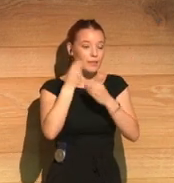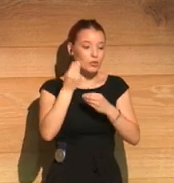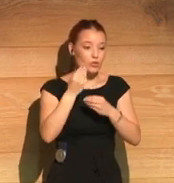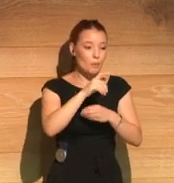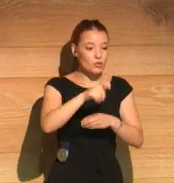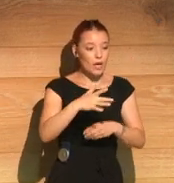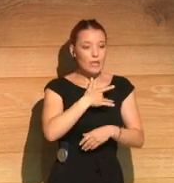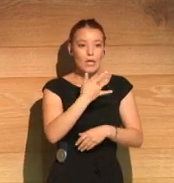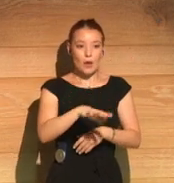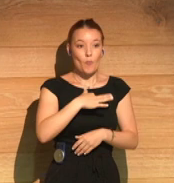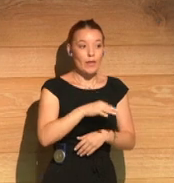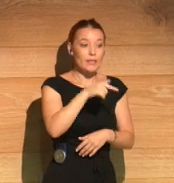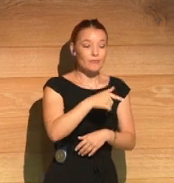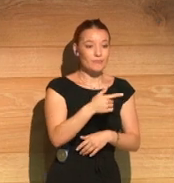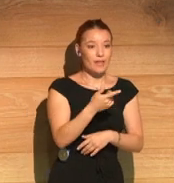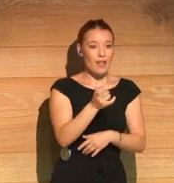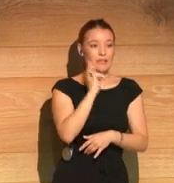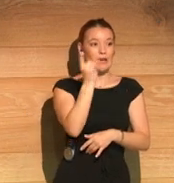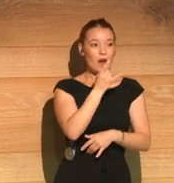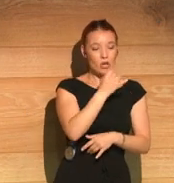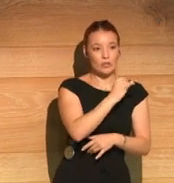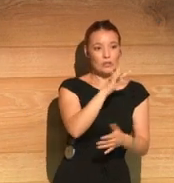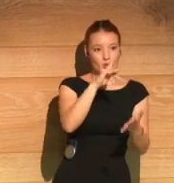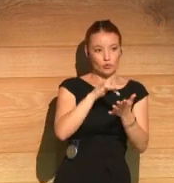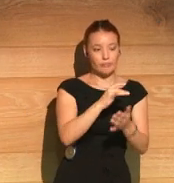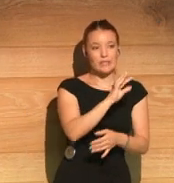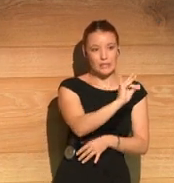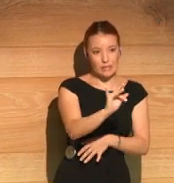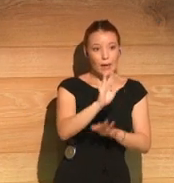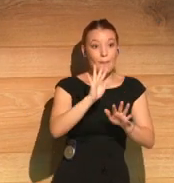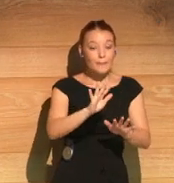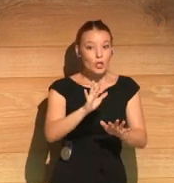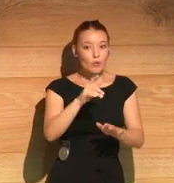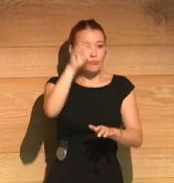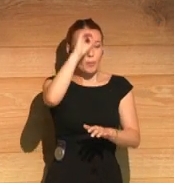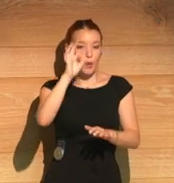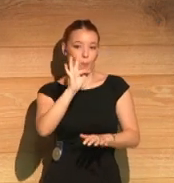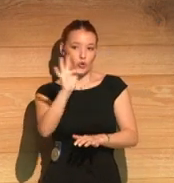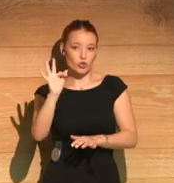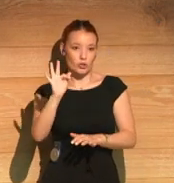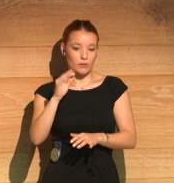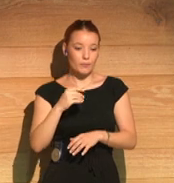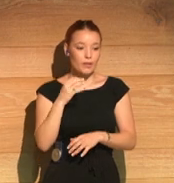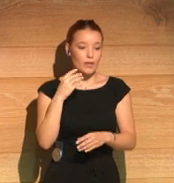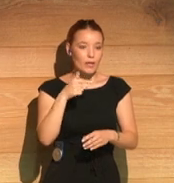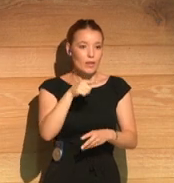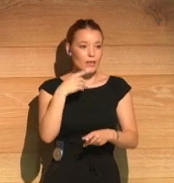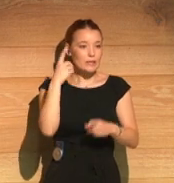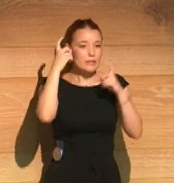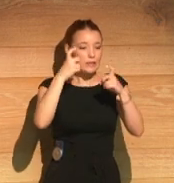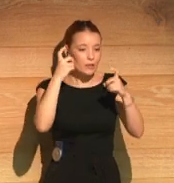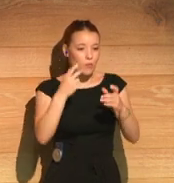tends to kind of pick himself up after every disaster that happens to him and just kind of carry on with his life.